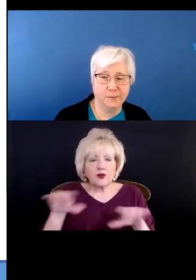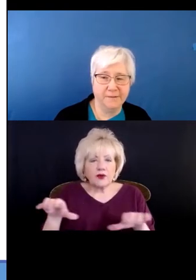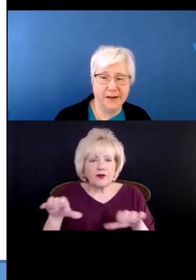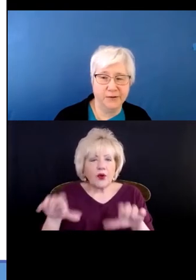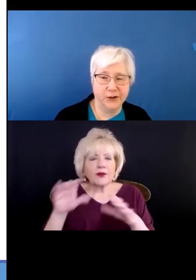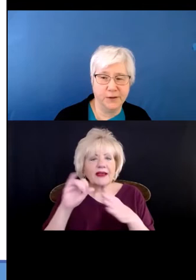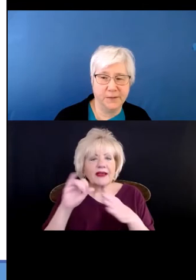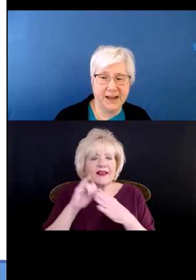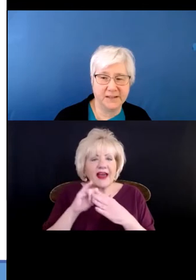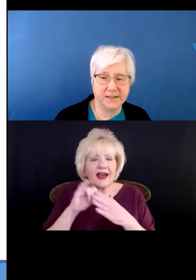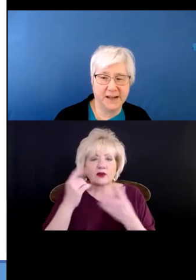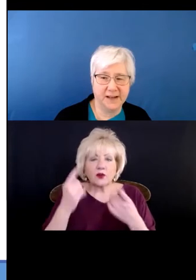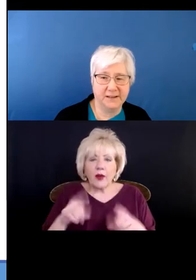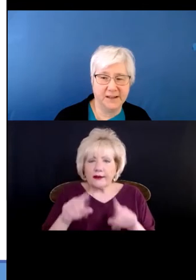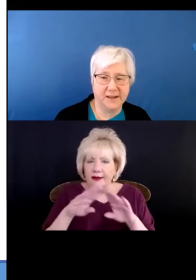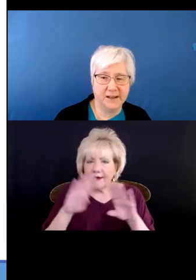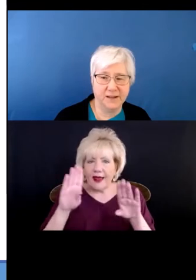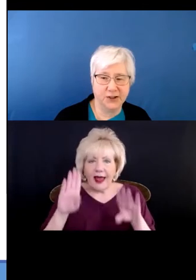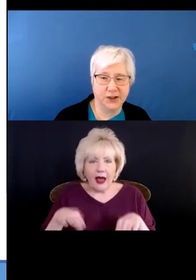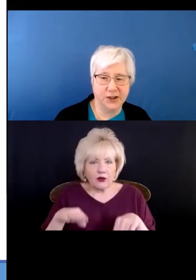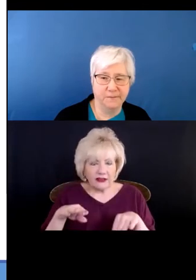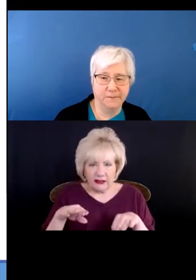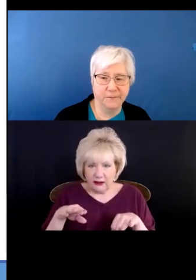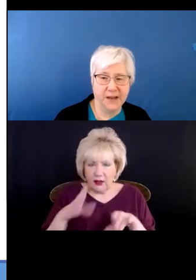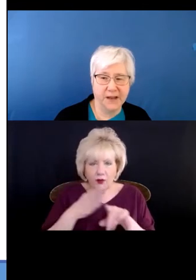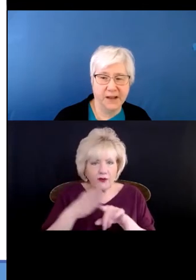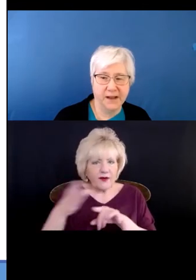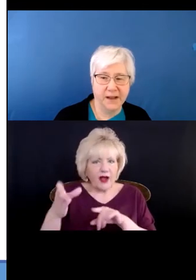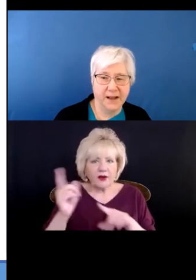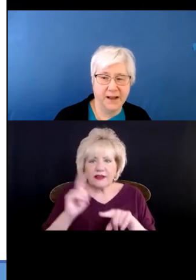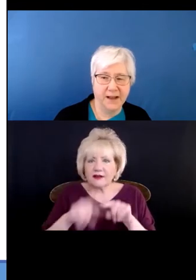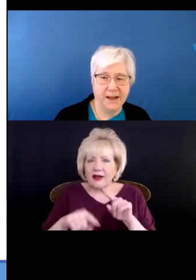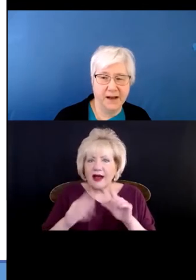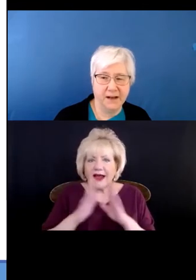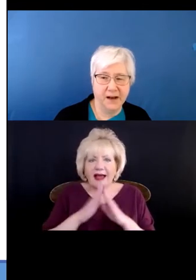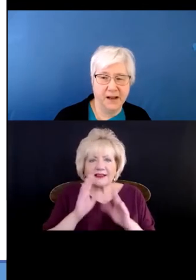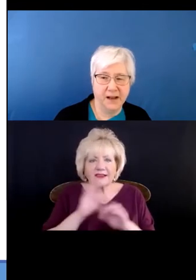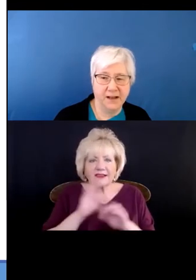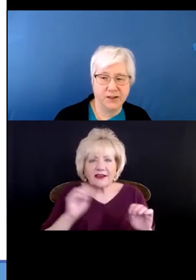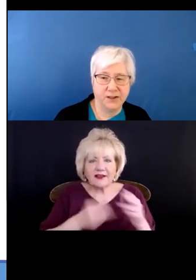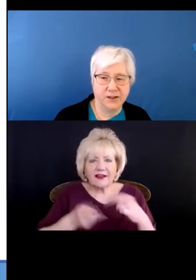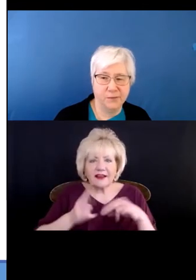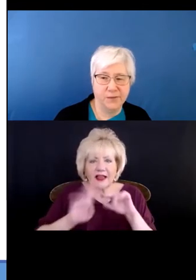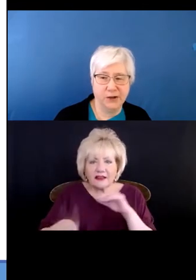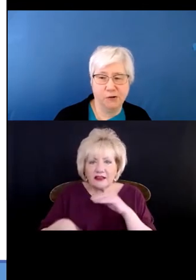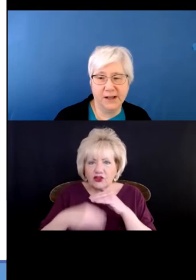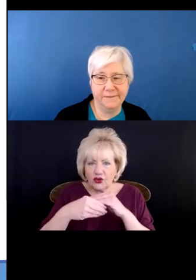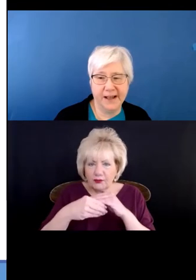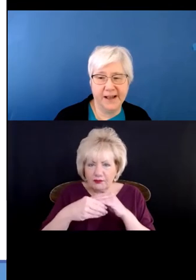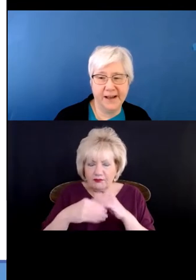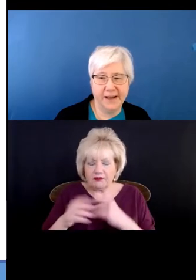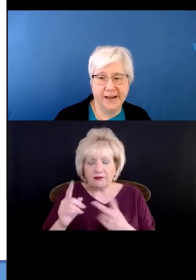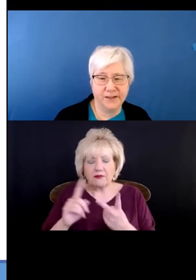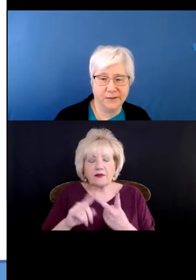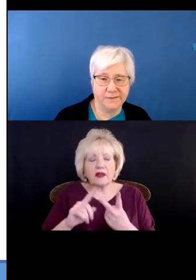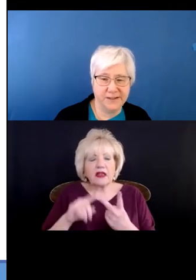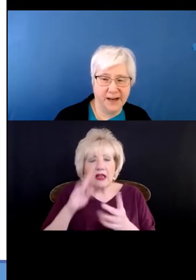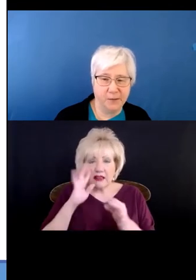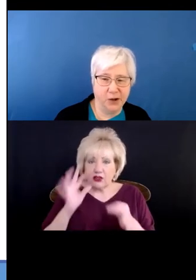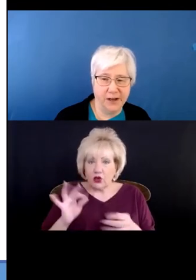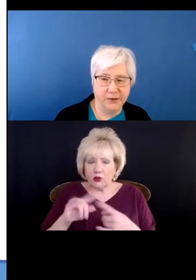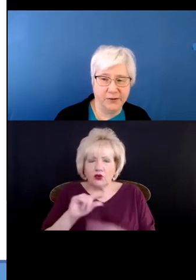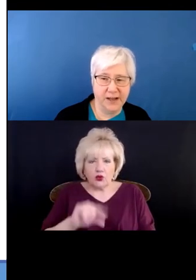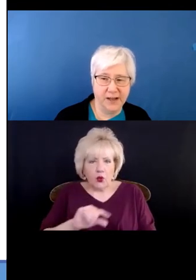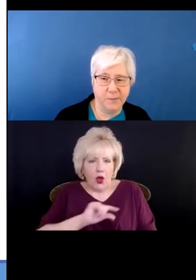housing provider shouldn't be asking anything additional. It is determined to qualify as a service